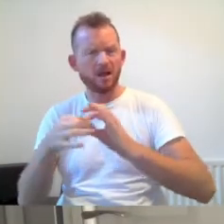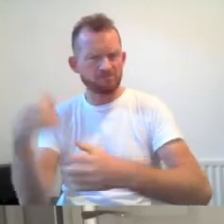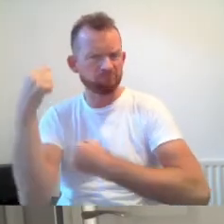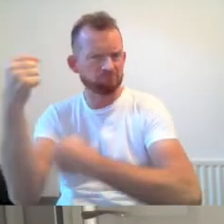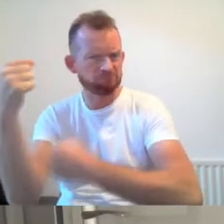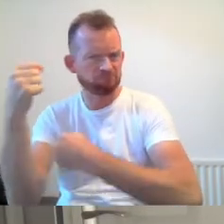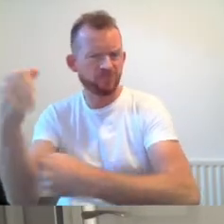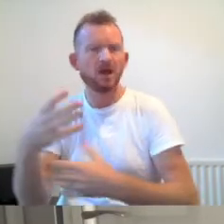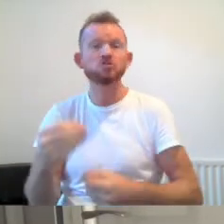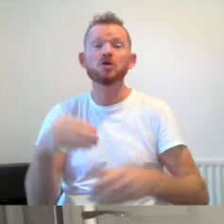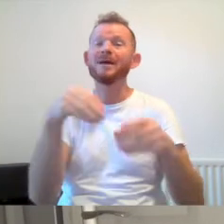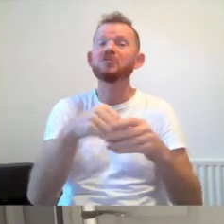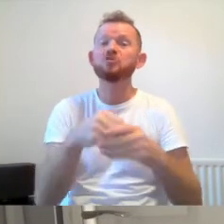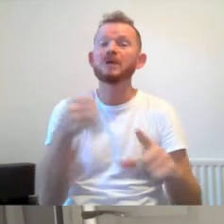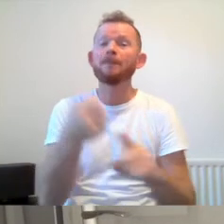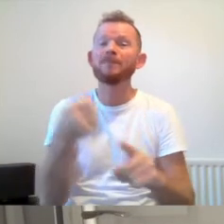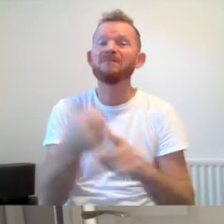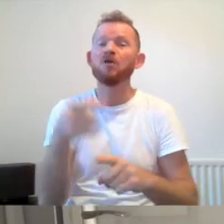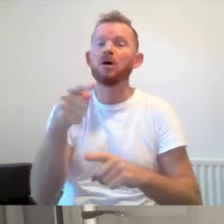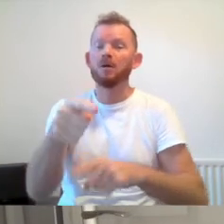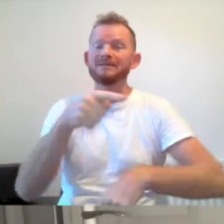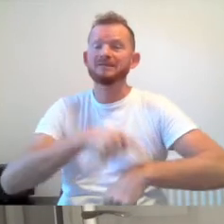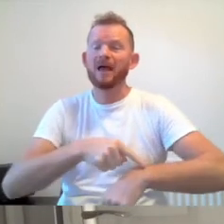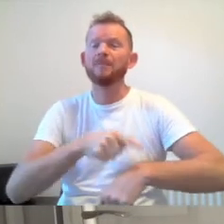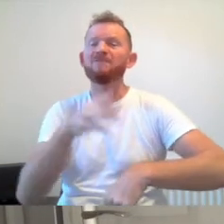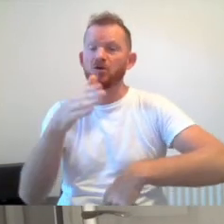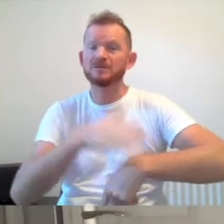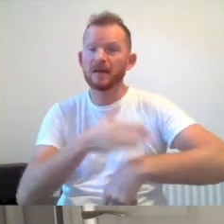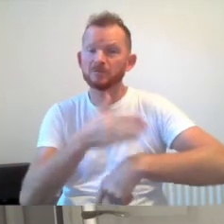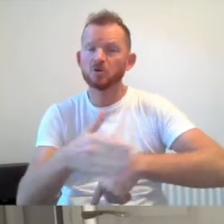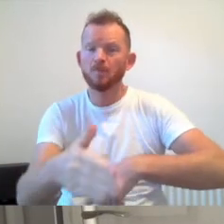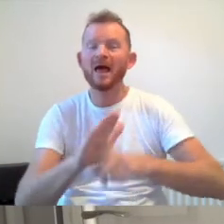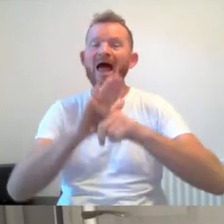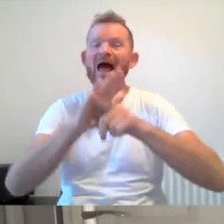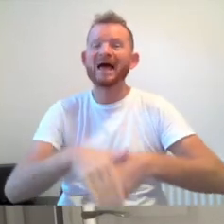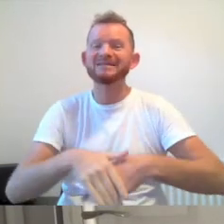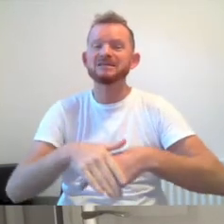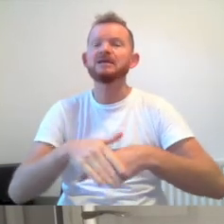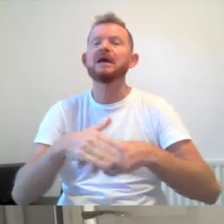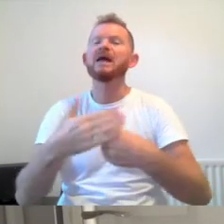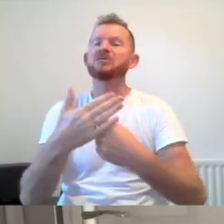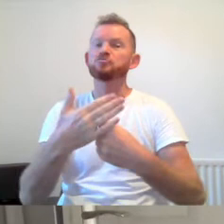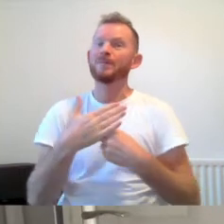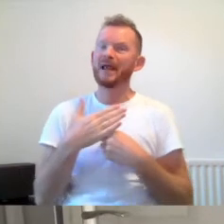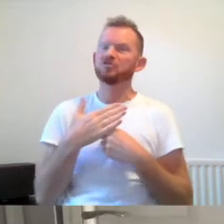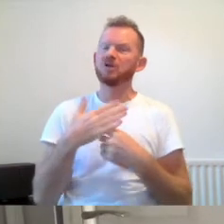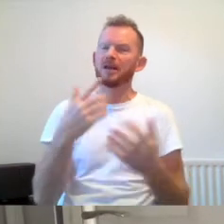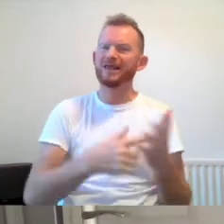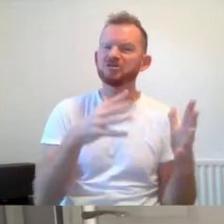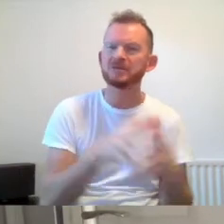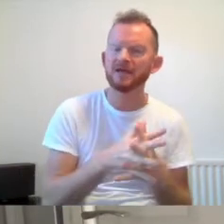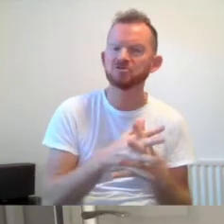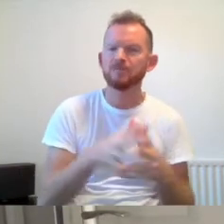the issues we campaigned for in this era and further eras to come are anti-discrimination legislation, accessible